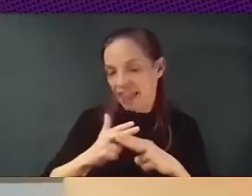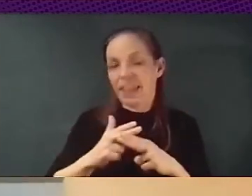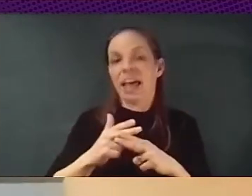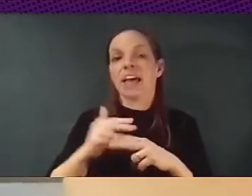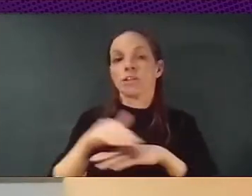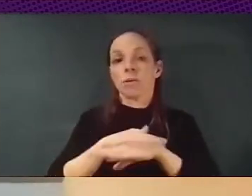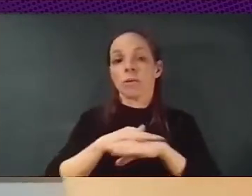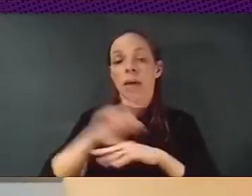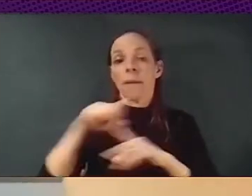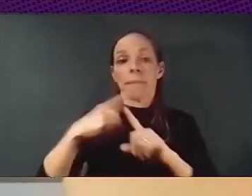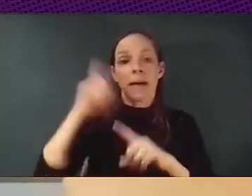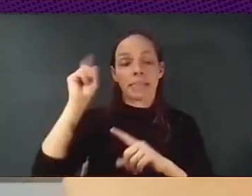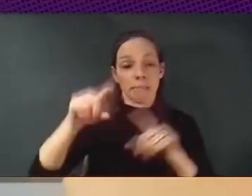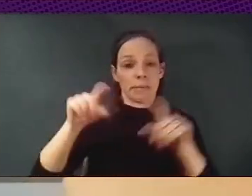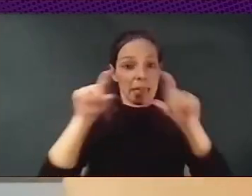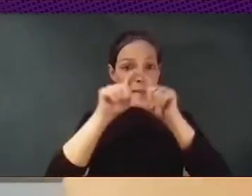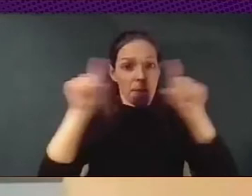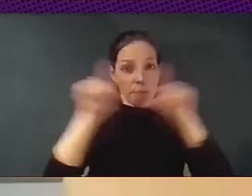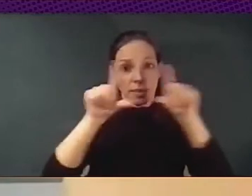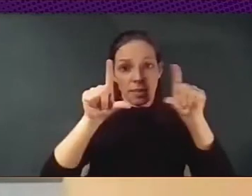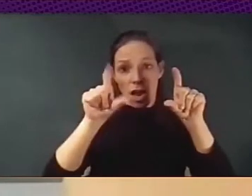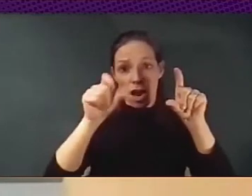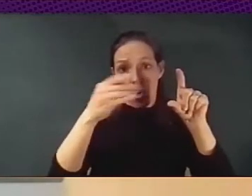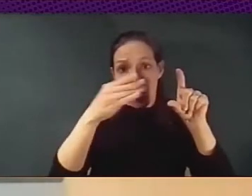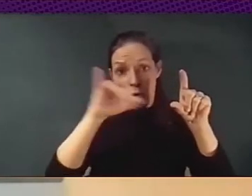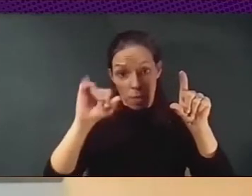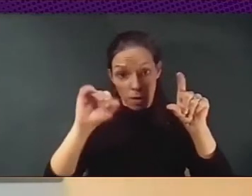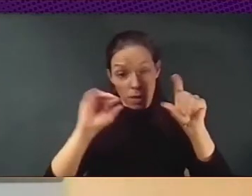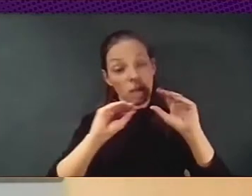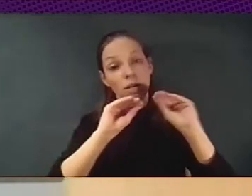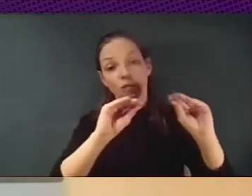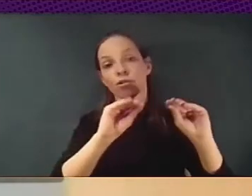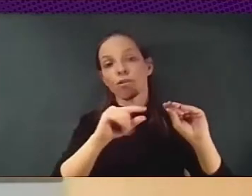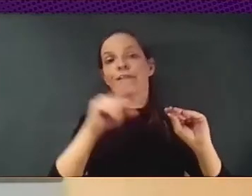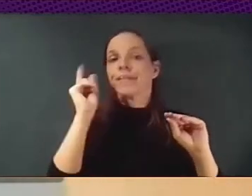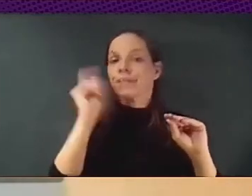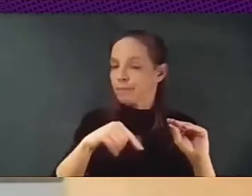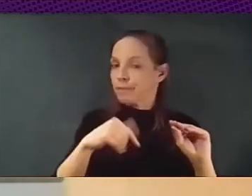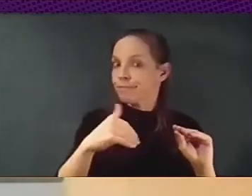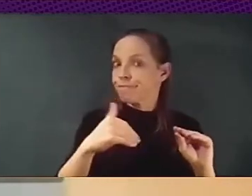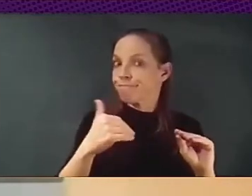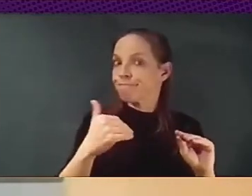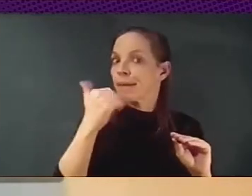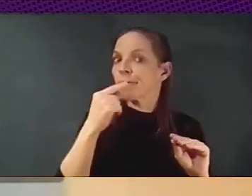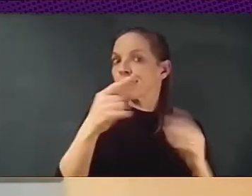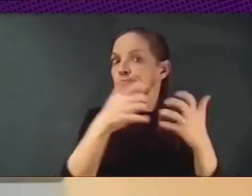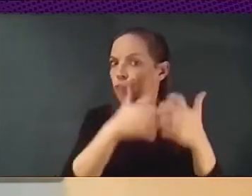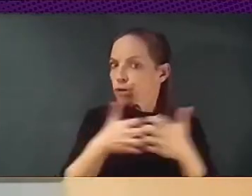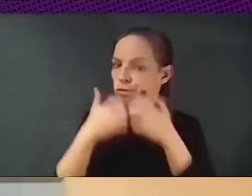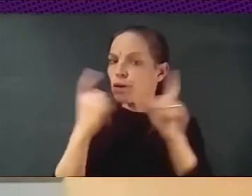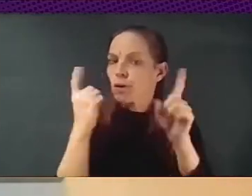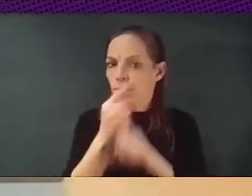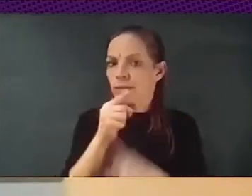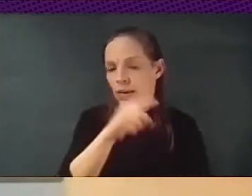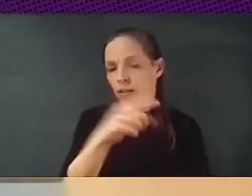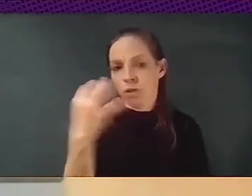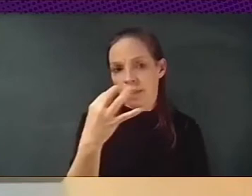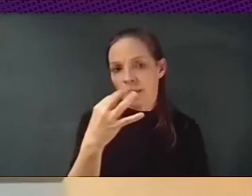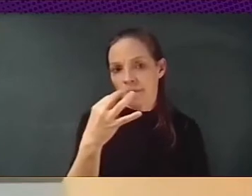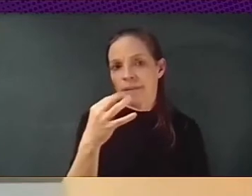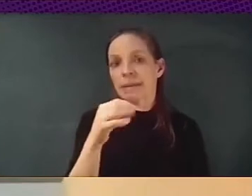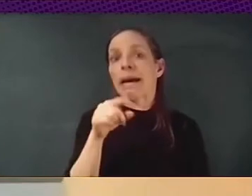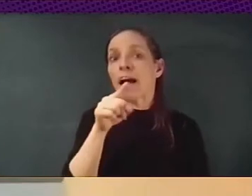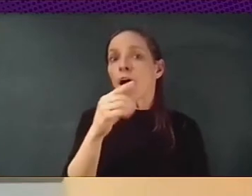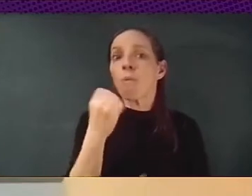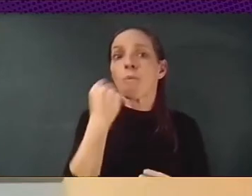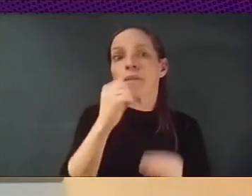have to say what is the main obstacle at the beginning, it was exactly this lobbying power. And this lobbying power is not only